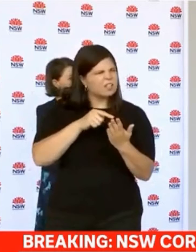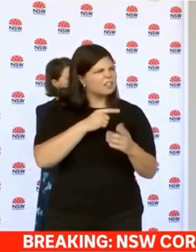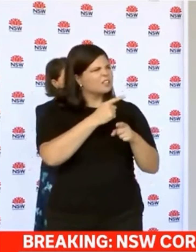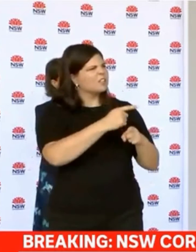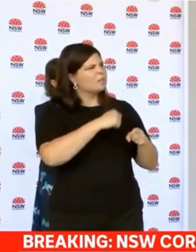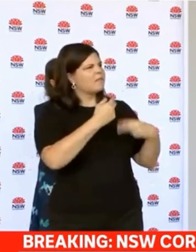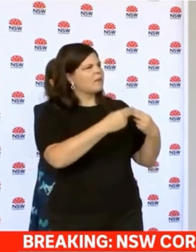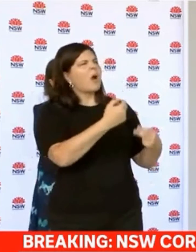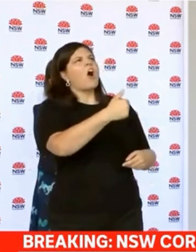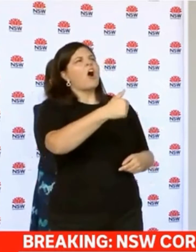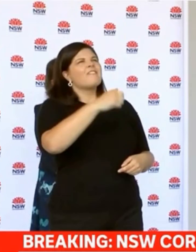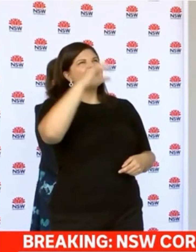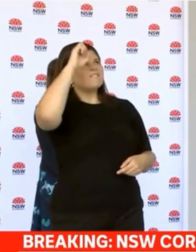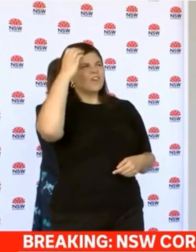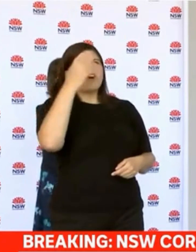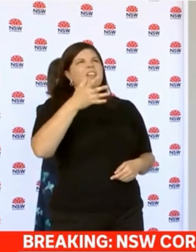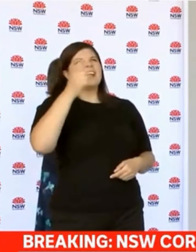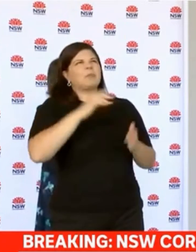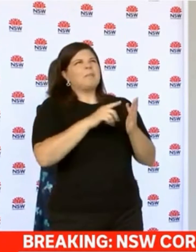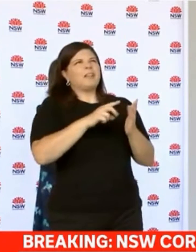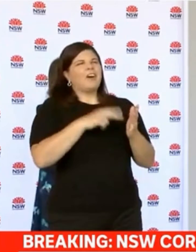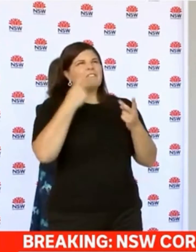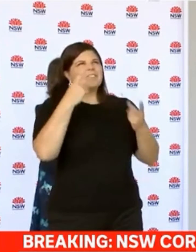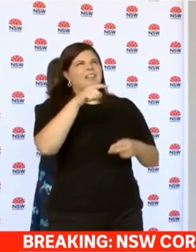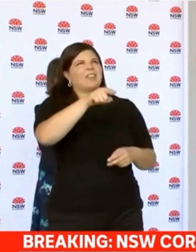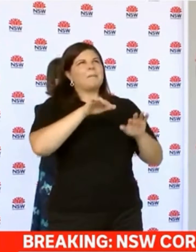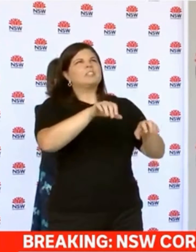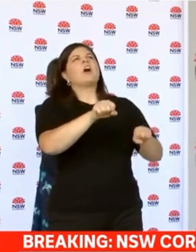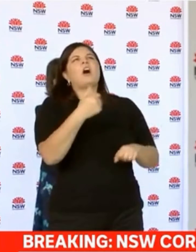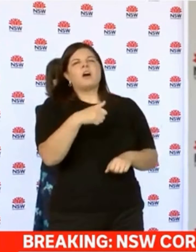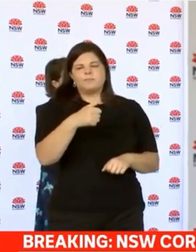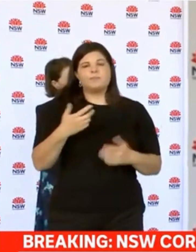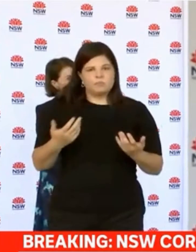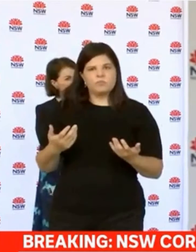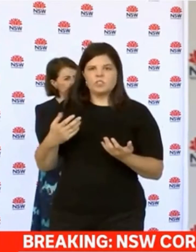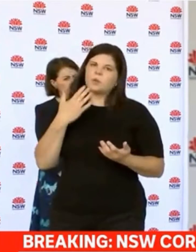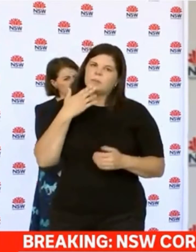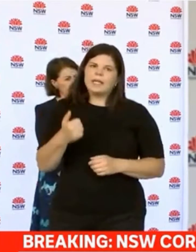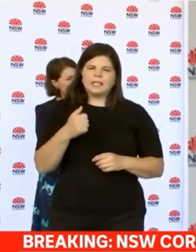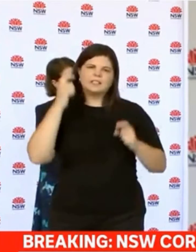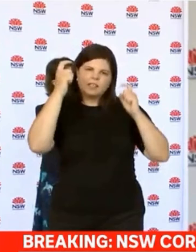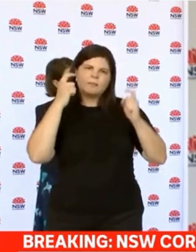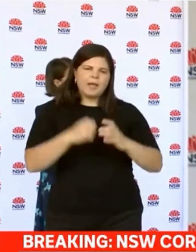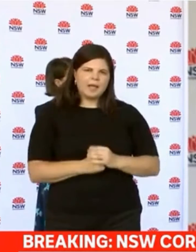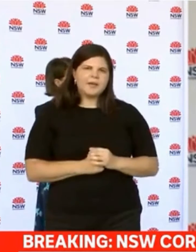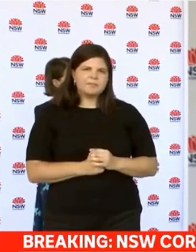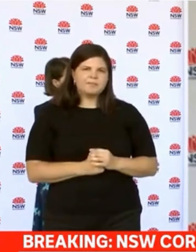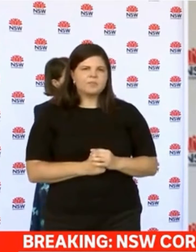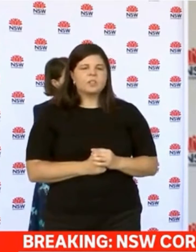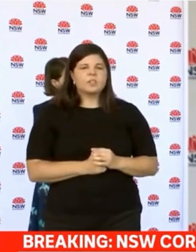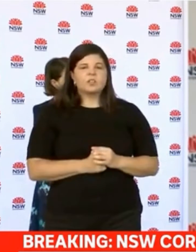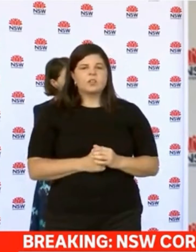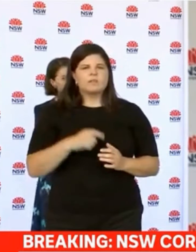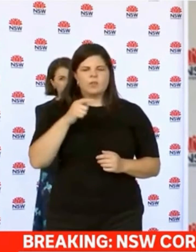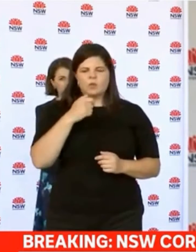members where you might have been. So please do that if you are infected with COVID and don't